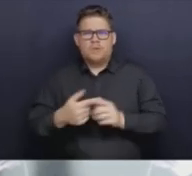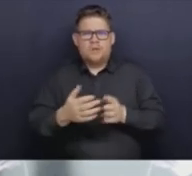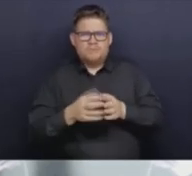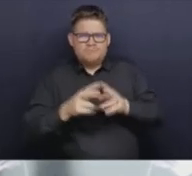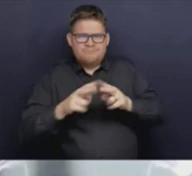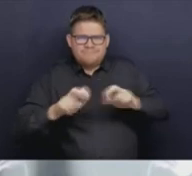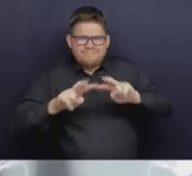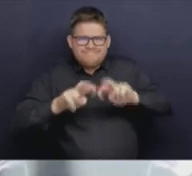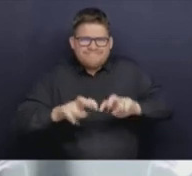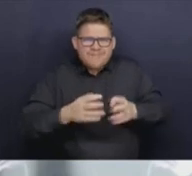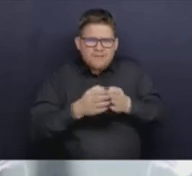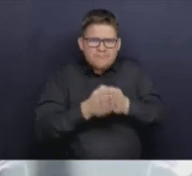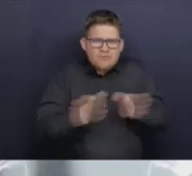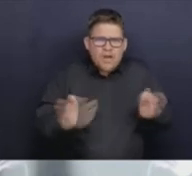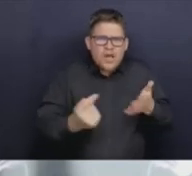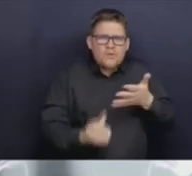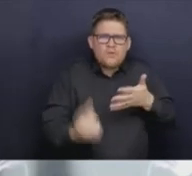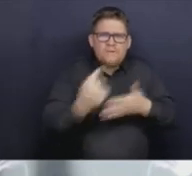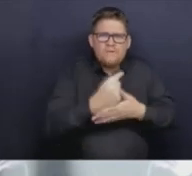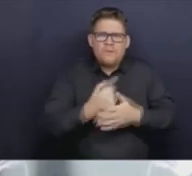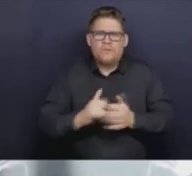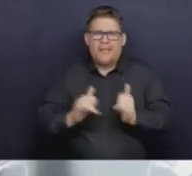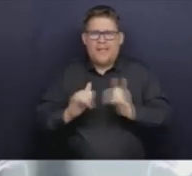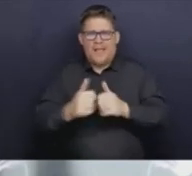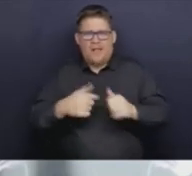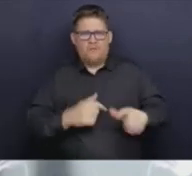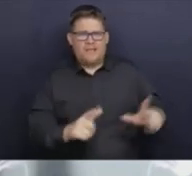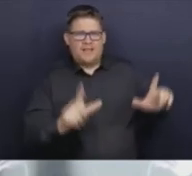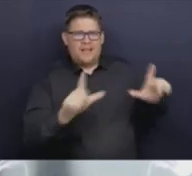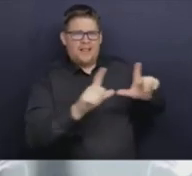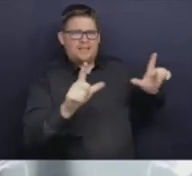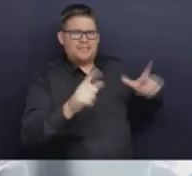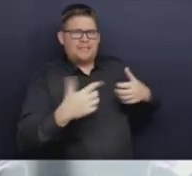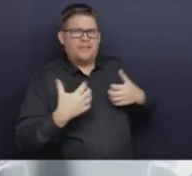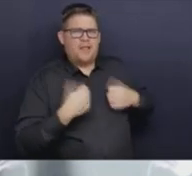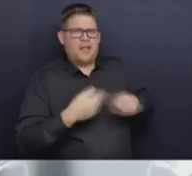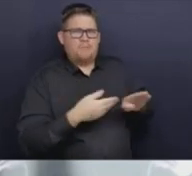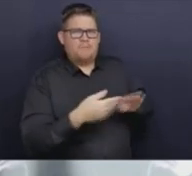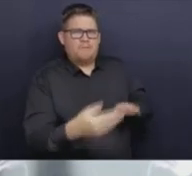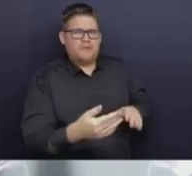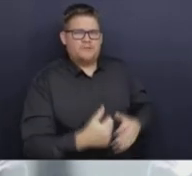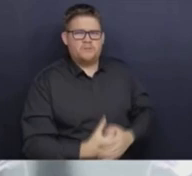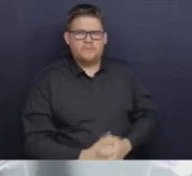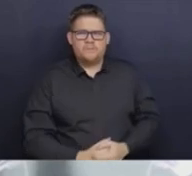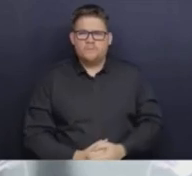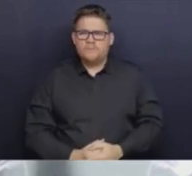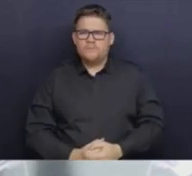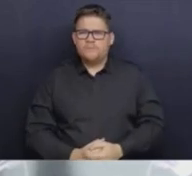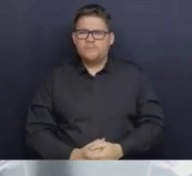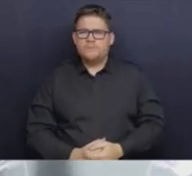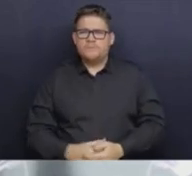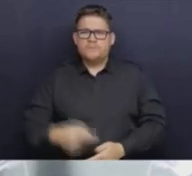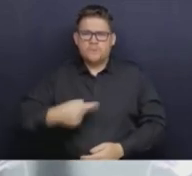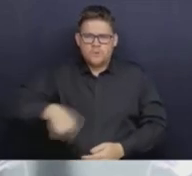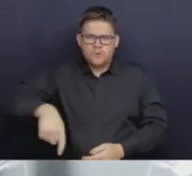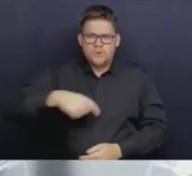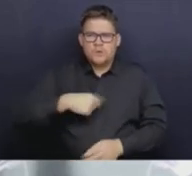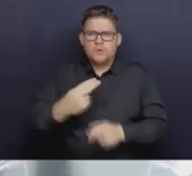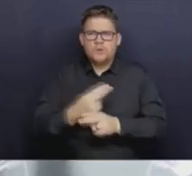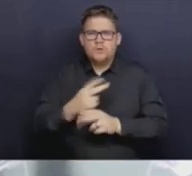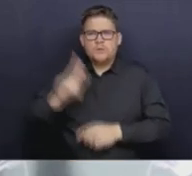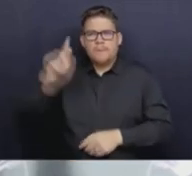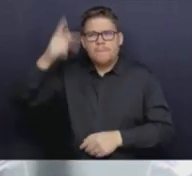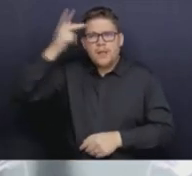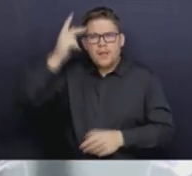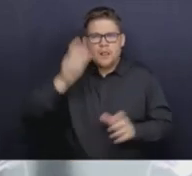health professions. We followed that up with an all-party process. In other words, the Liberal Health Critic at